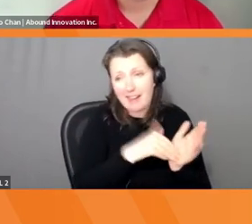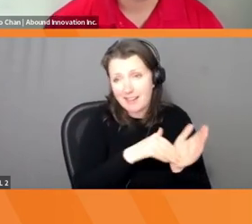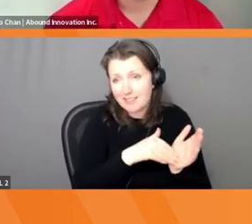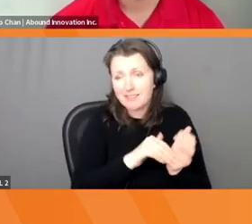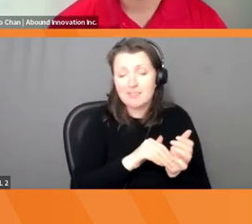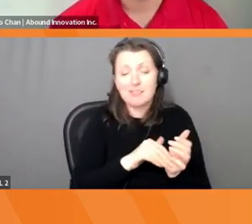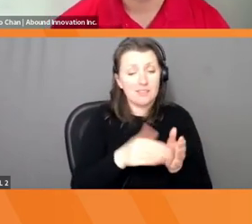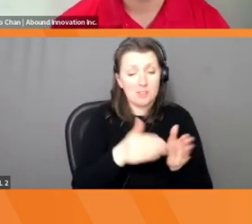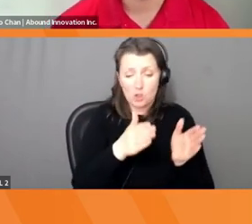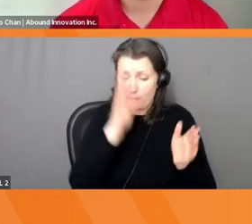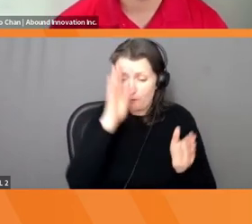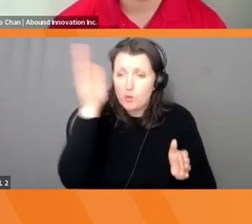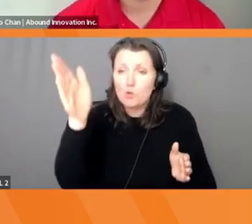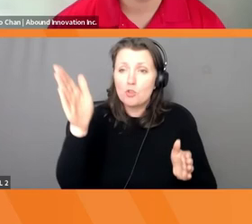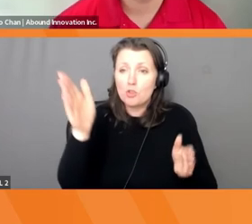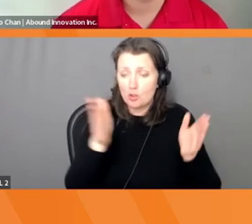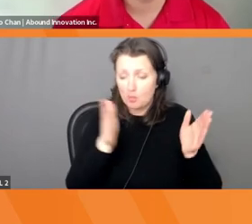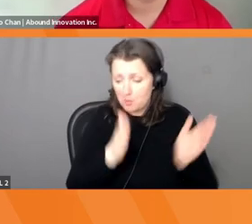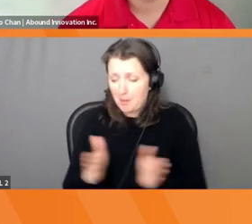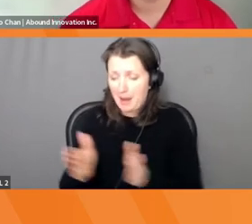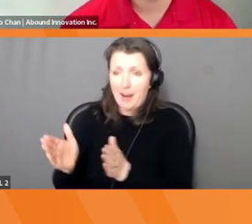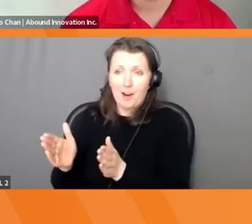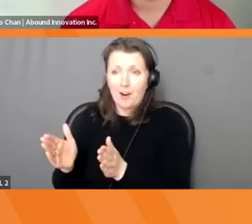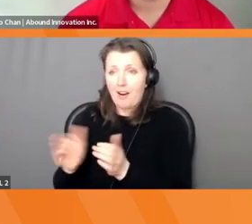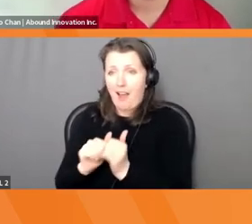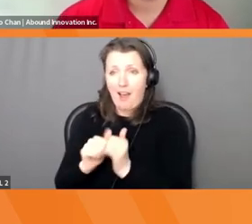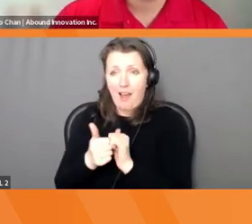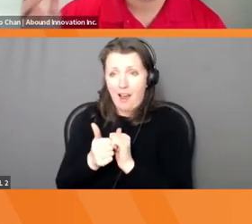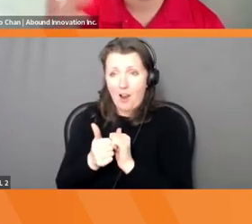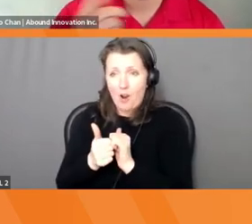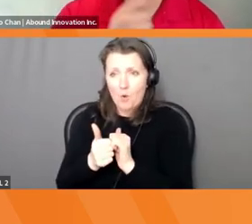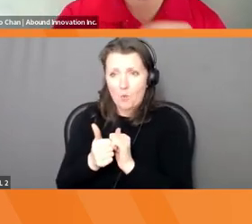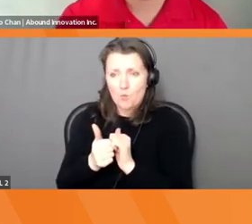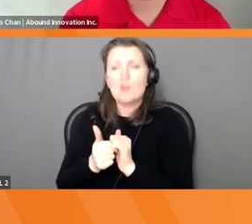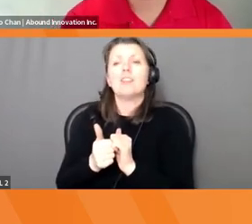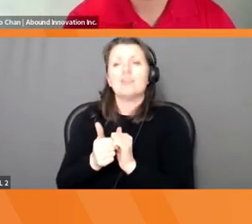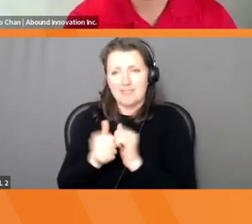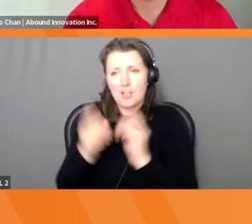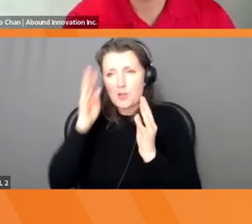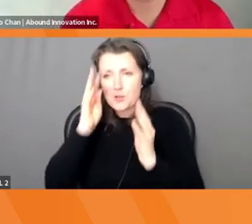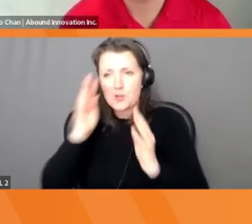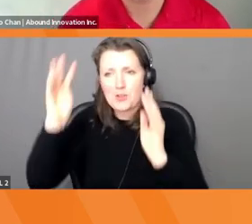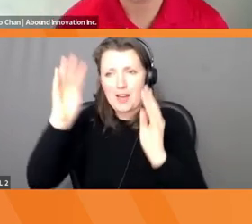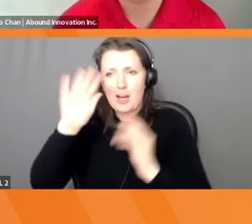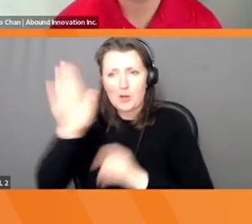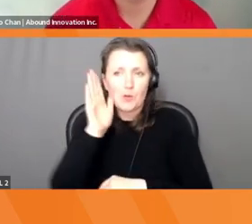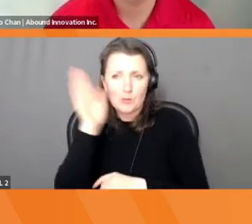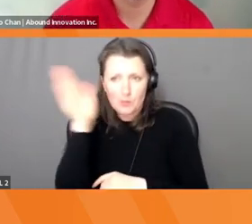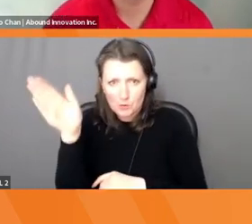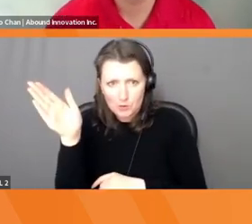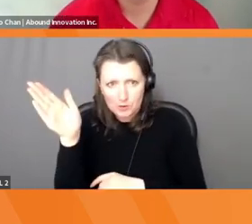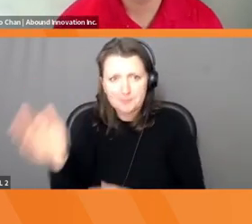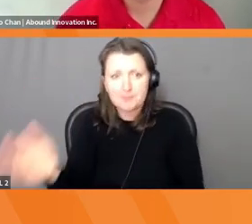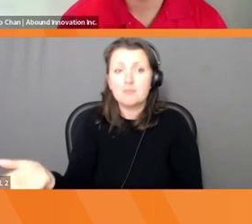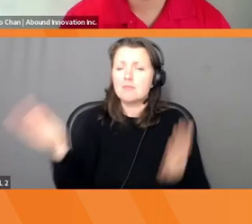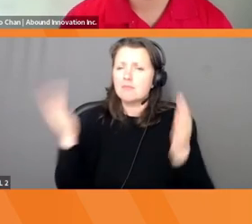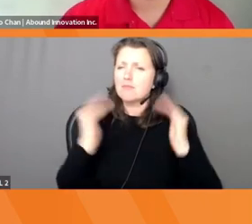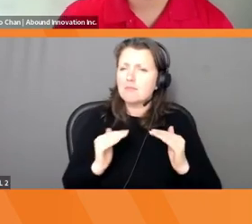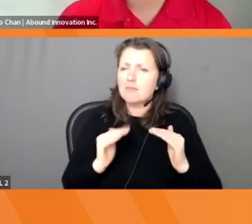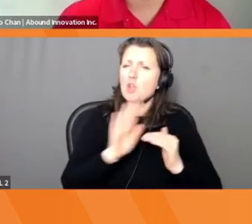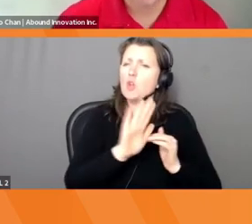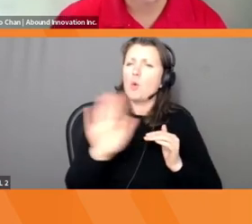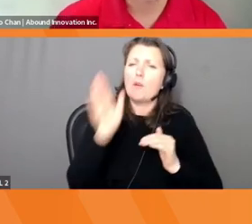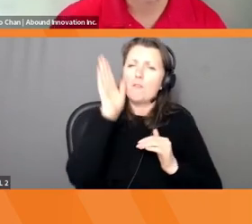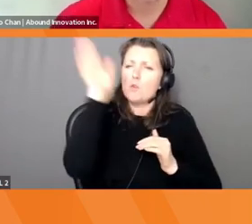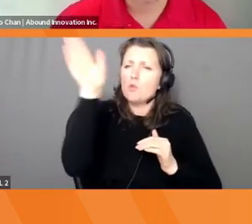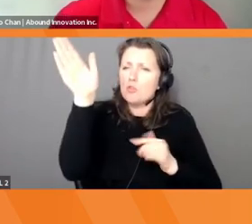Innovation helps you create a new future. And last, how today will you create a new future? So